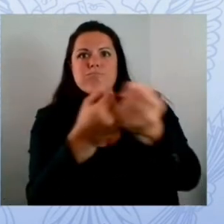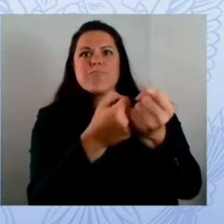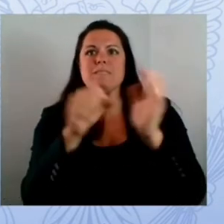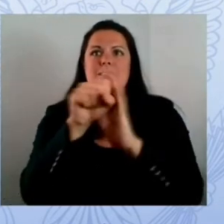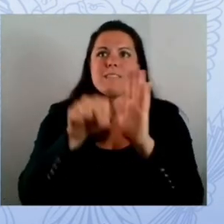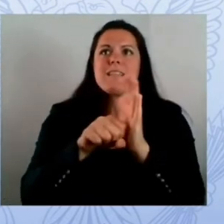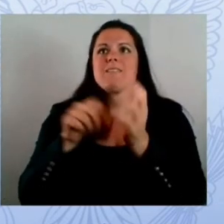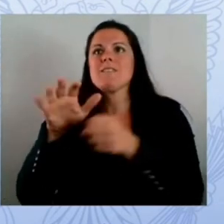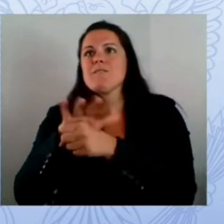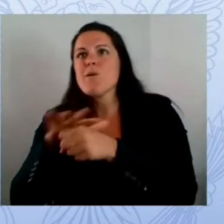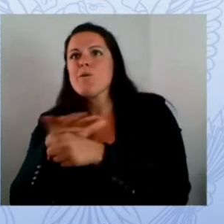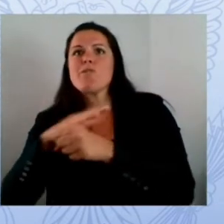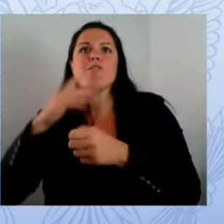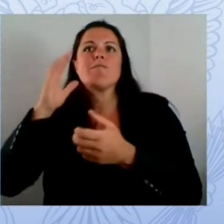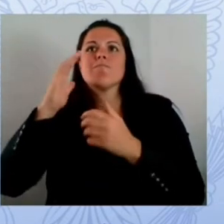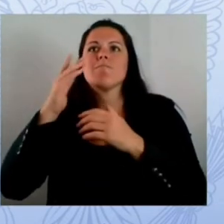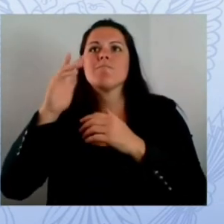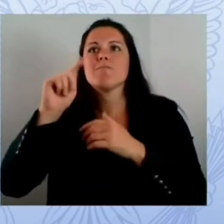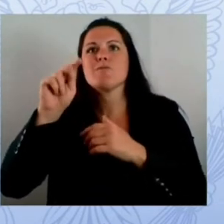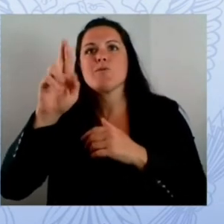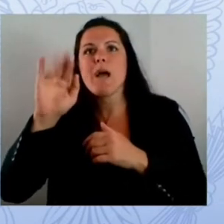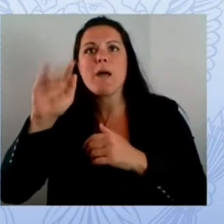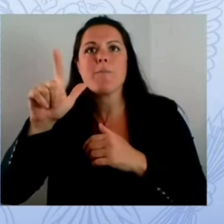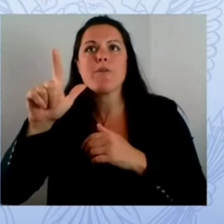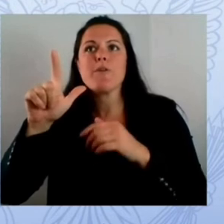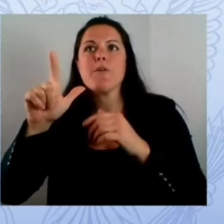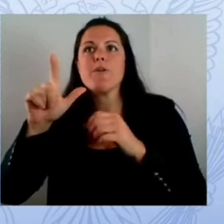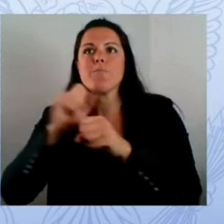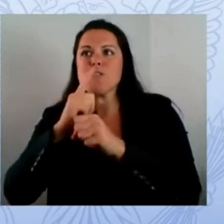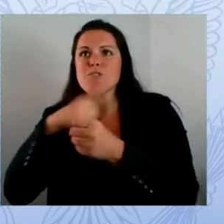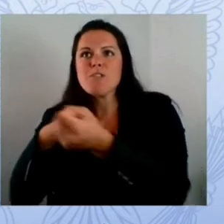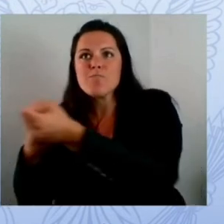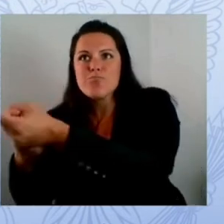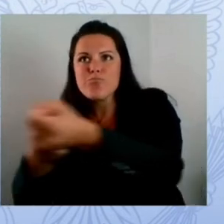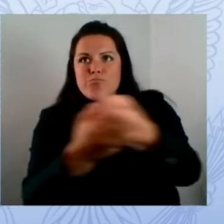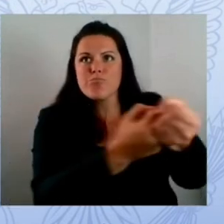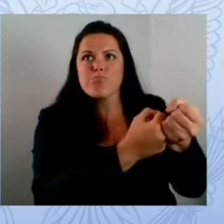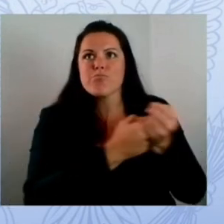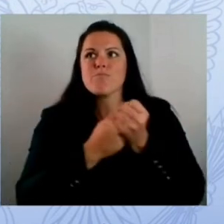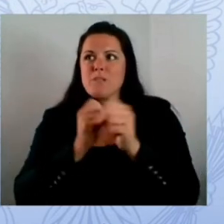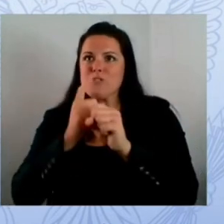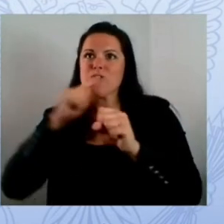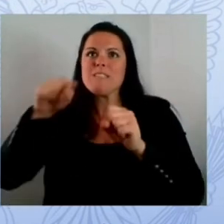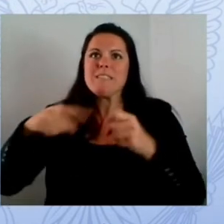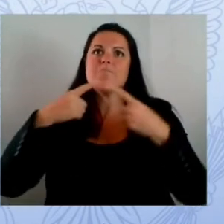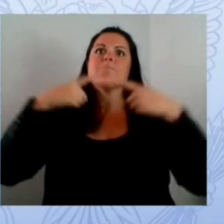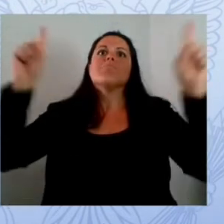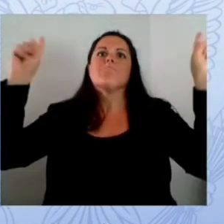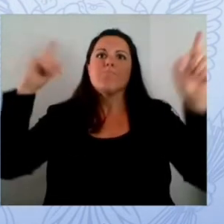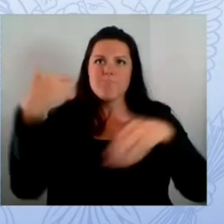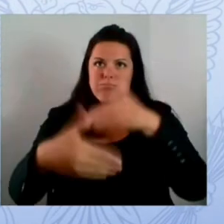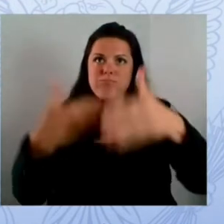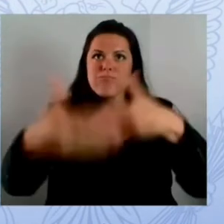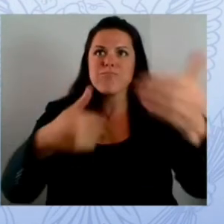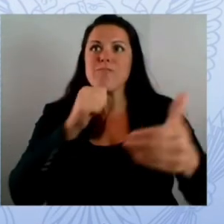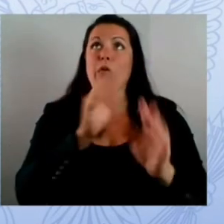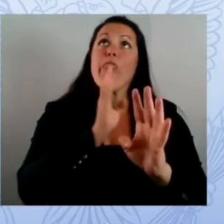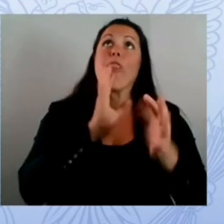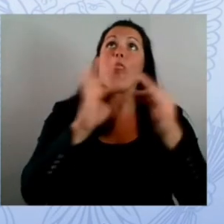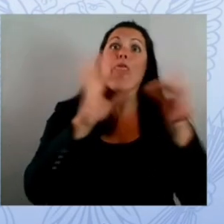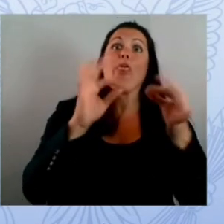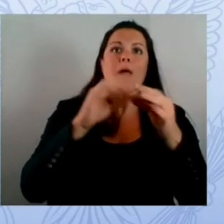on this one we will work together to strengthen the cyber defenses of resilience for the k-12 schools we can facilitate formal